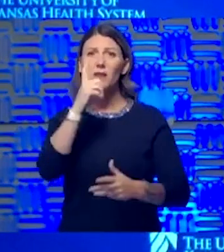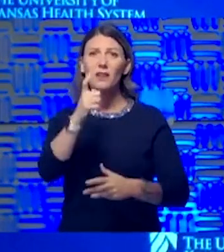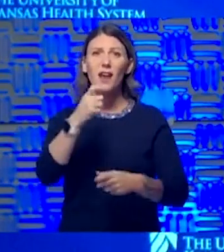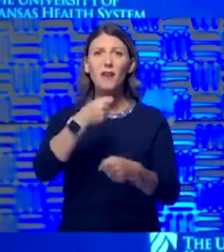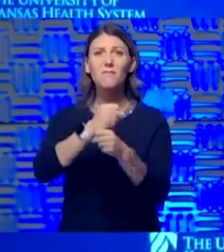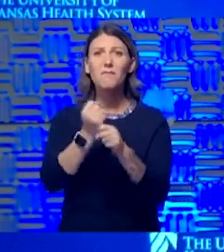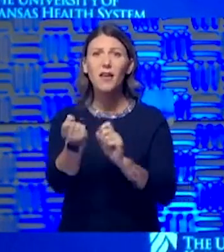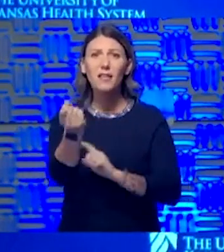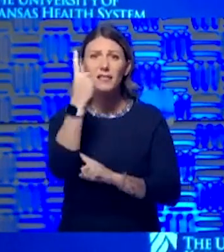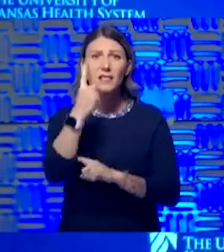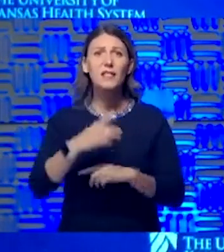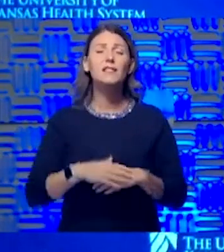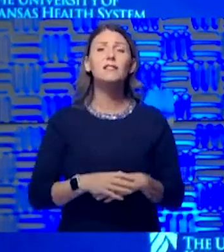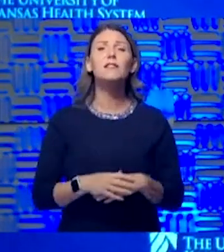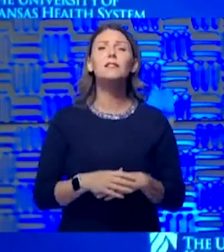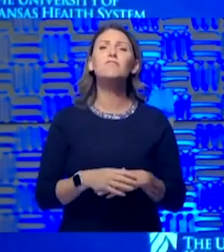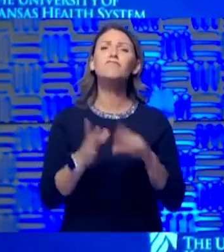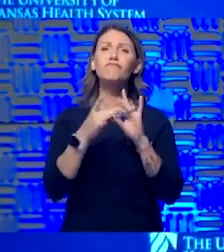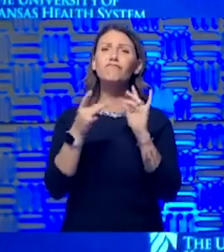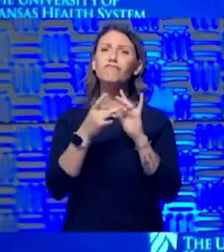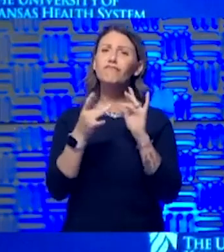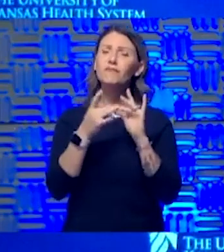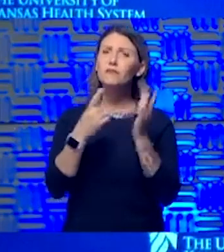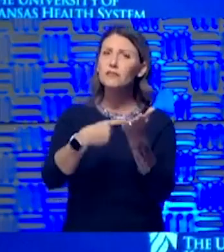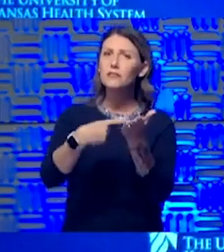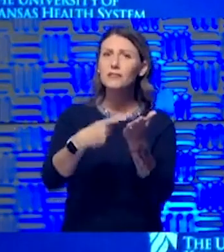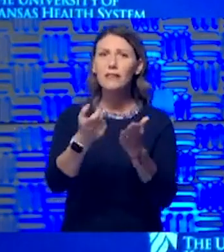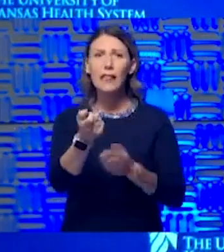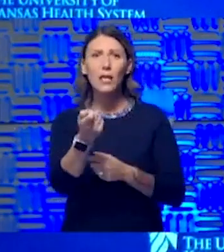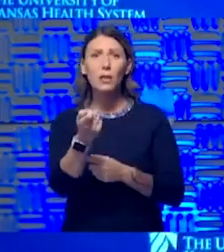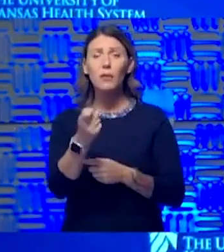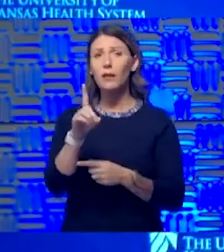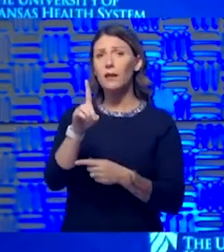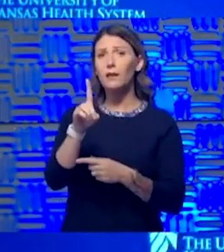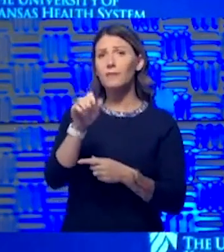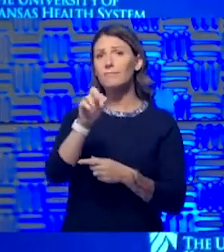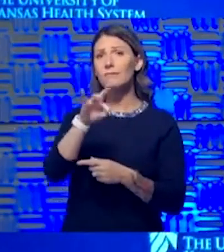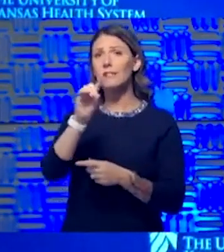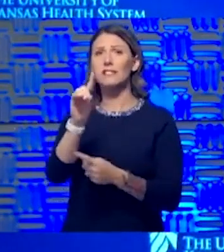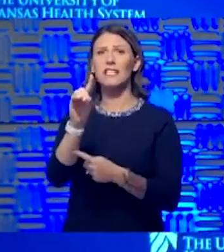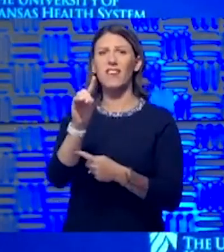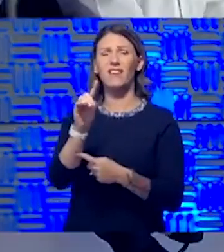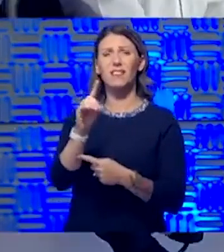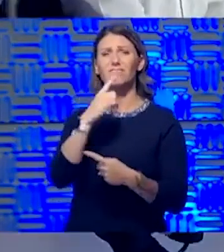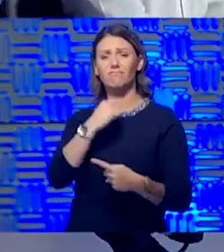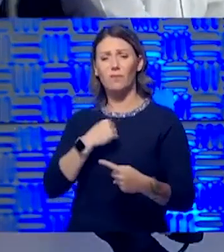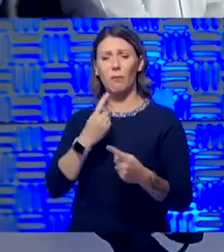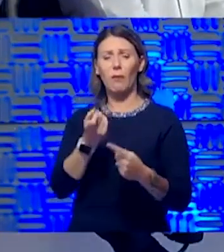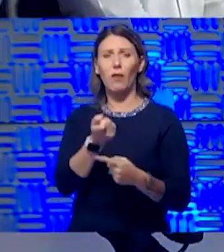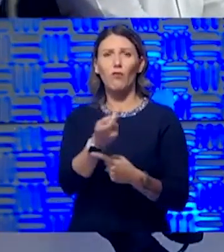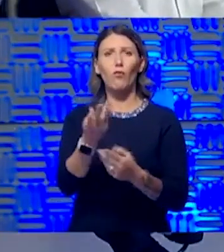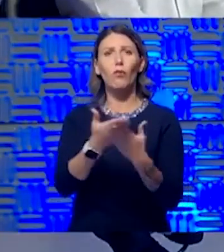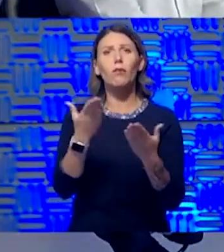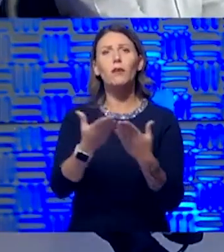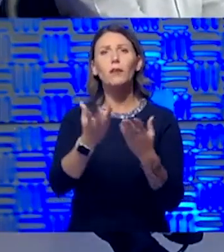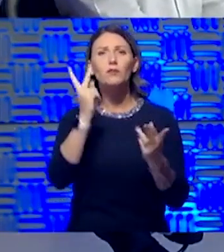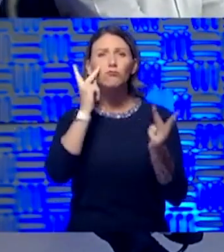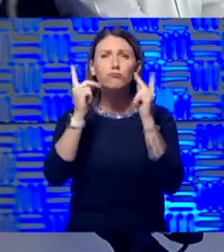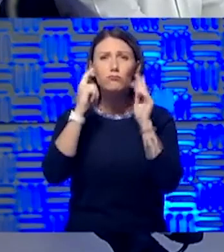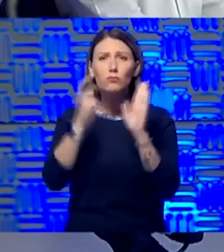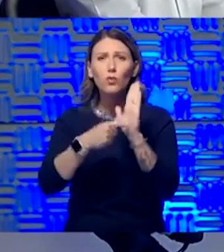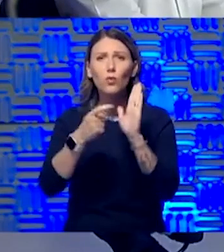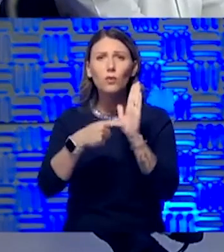us a little bit about that, if you will, David. Talk to us bit about some of things you're seeing in the emergency room and some of the racial